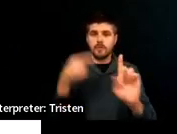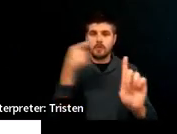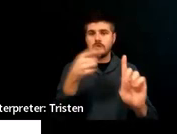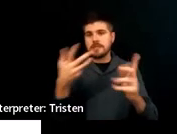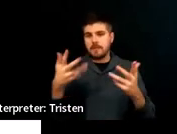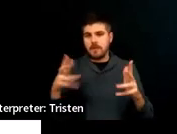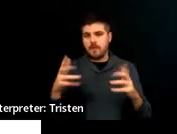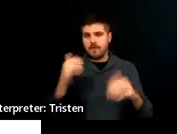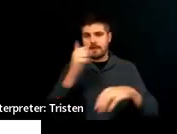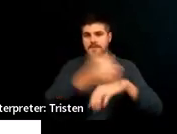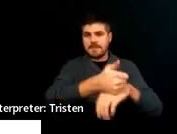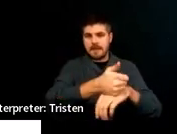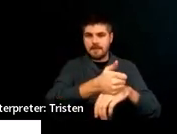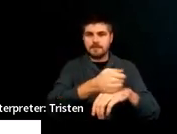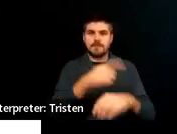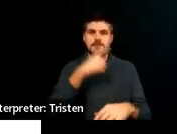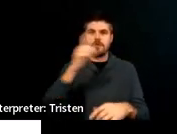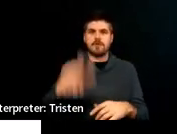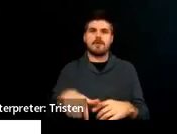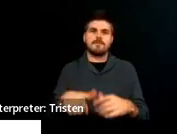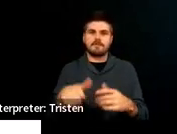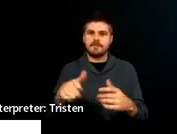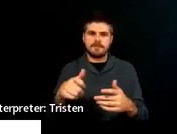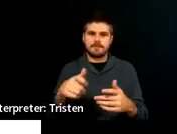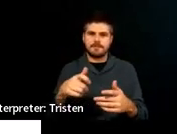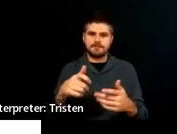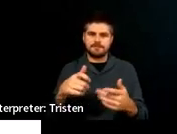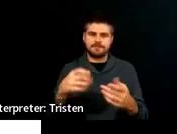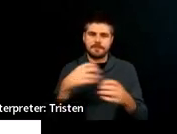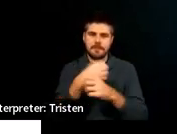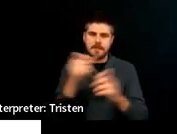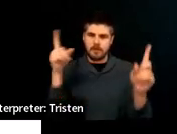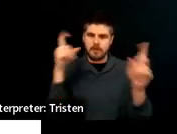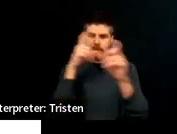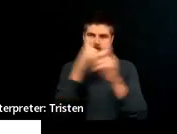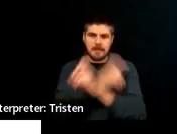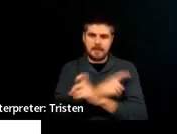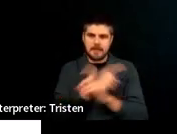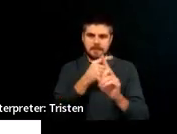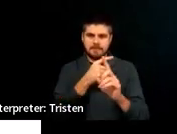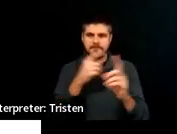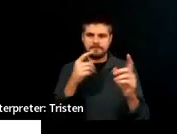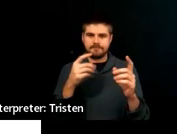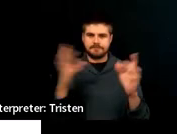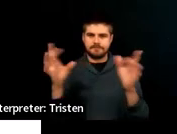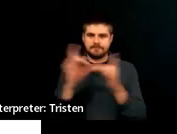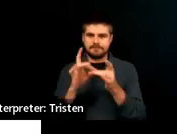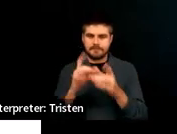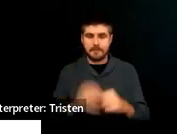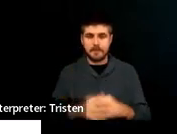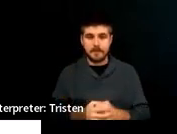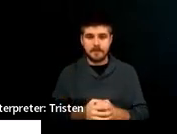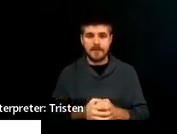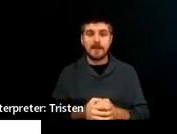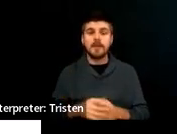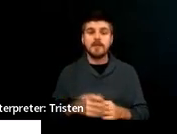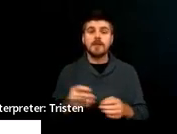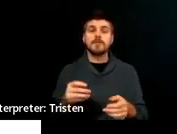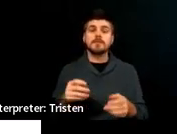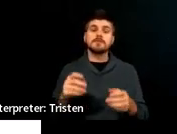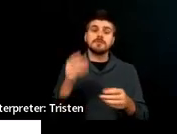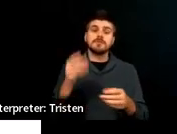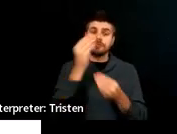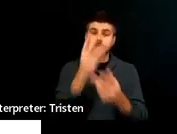living is a section of 9 that can be NA. It's one of only two sections. So if you, for instance,